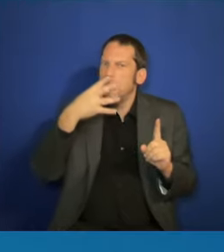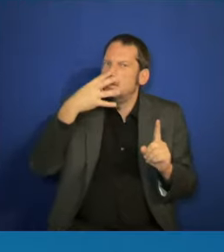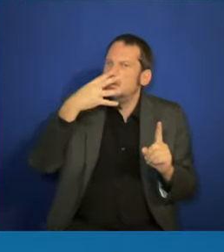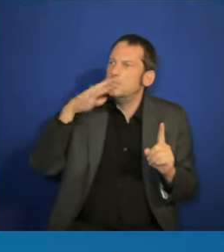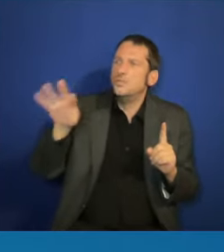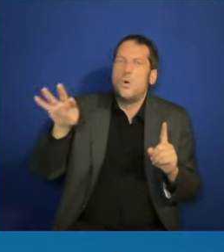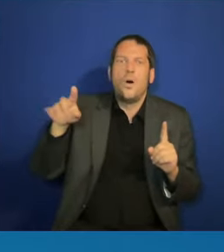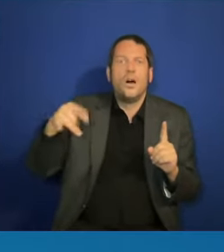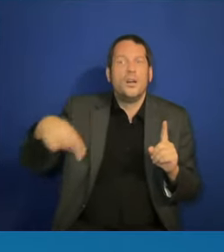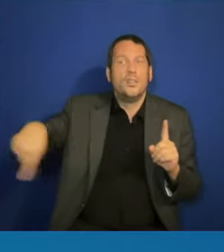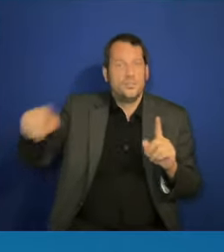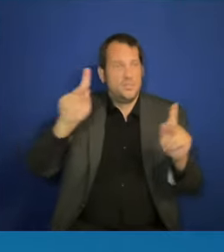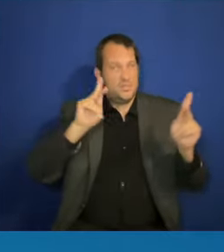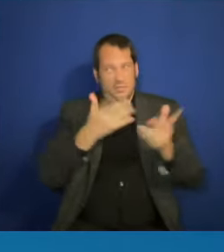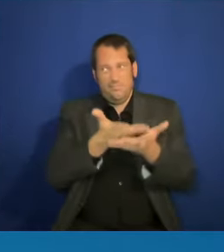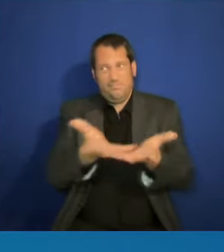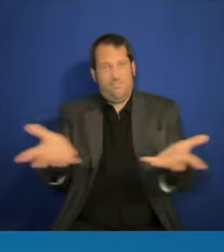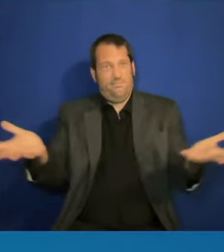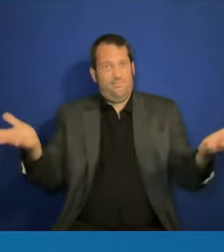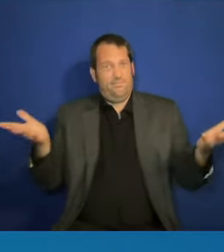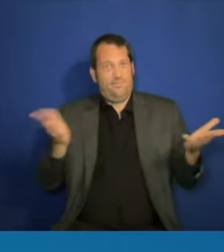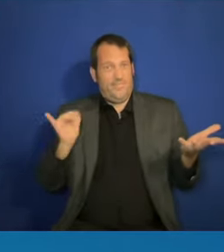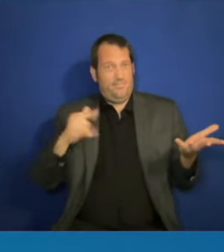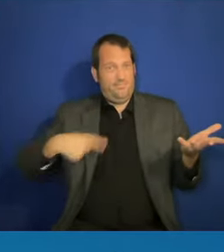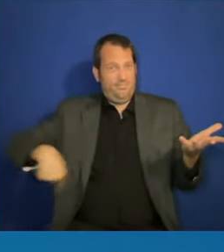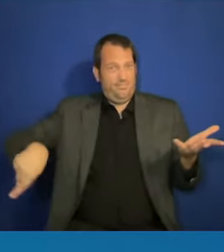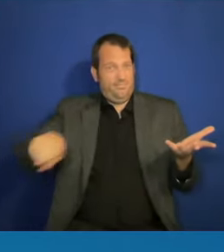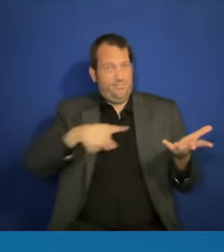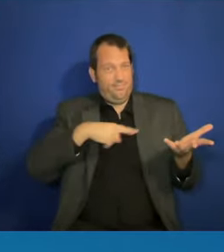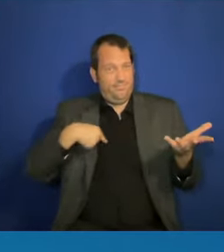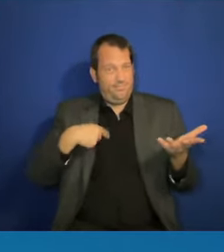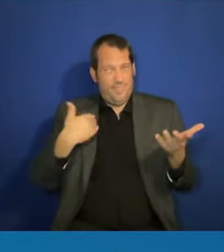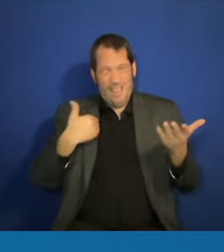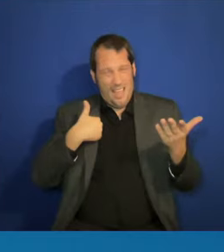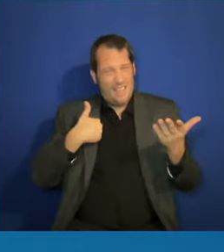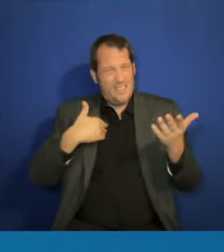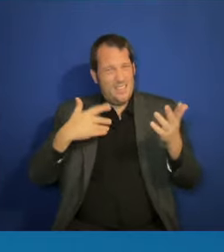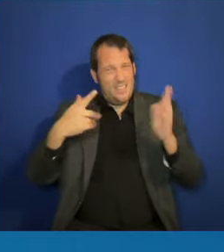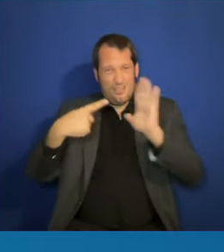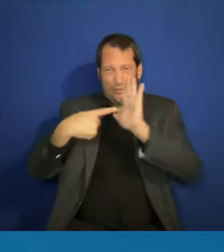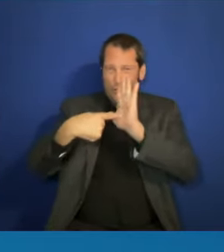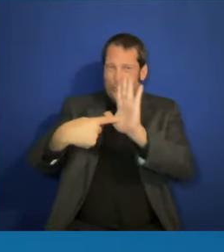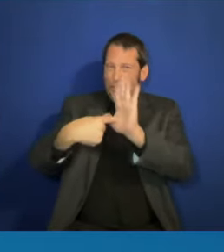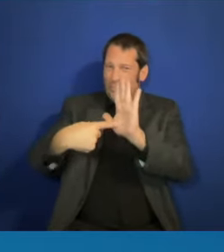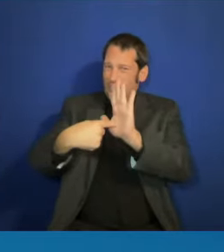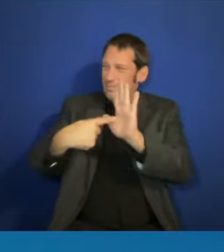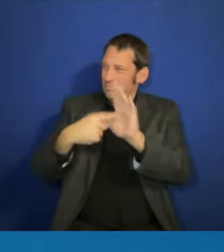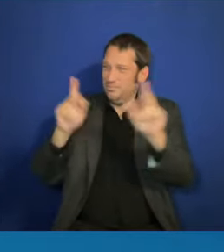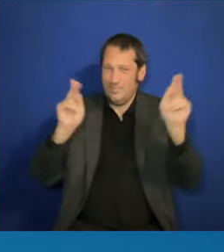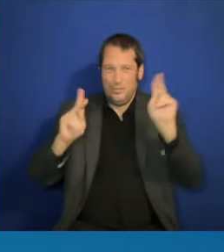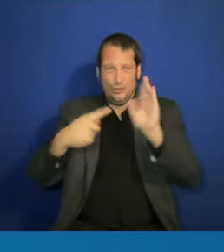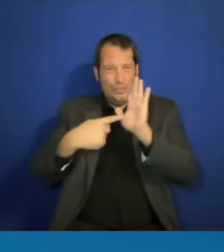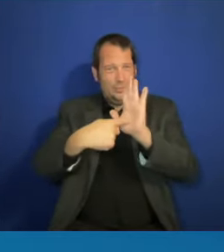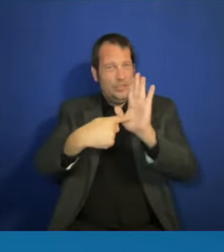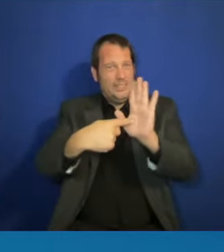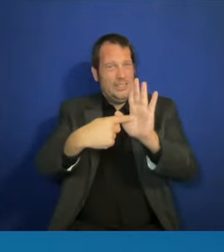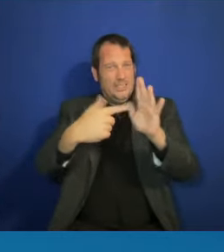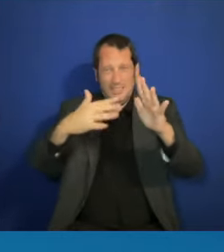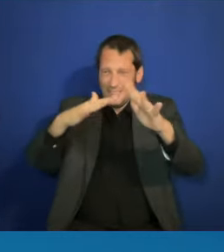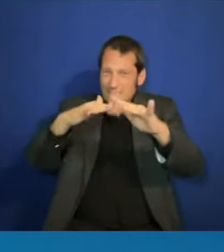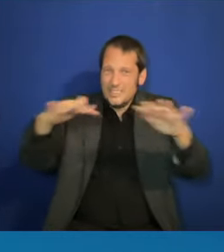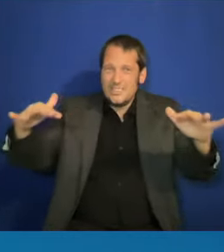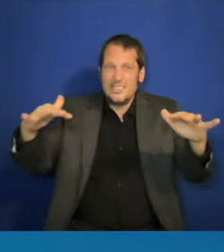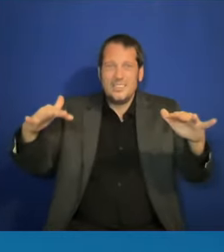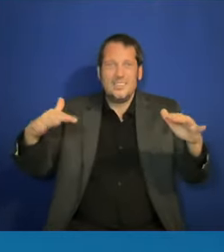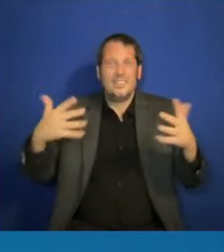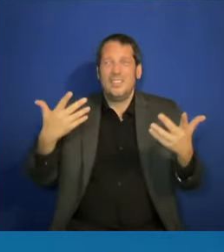a full representation of who the people are, the decisions, the discourse, the dialogue that occurs in that room